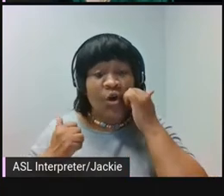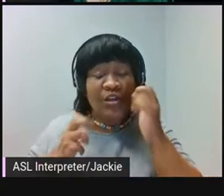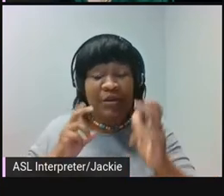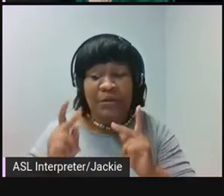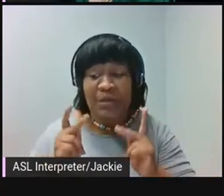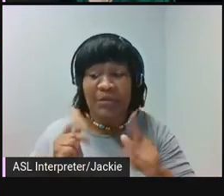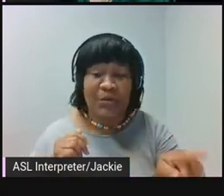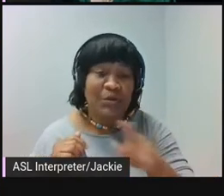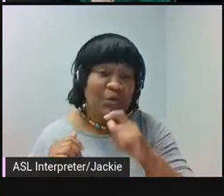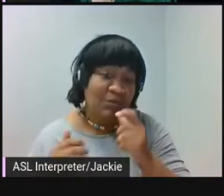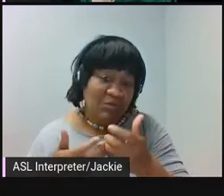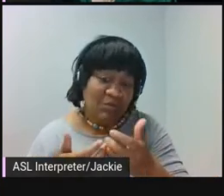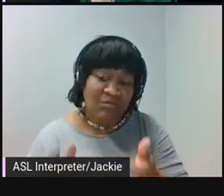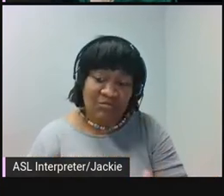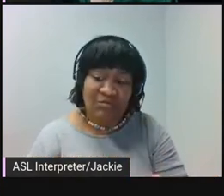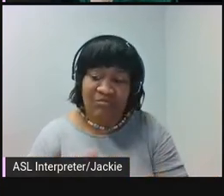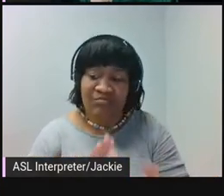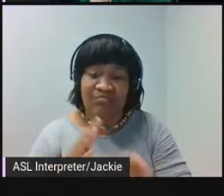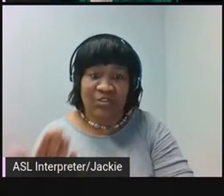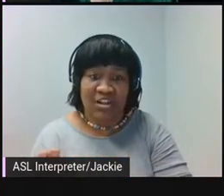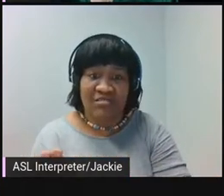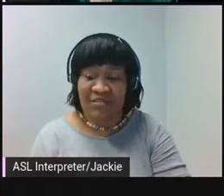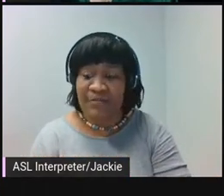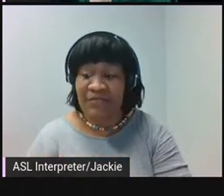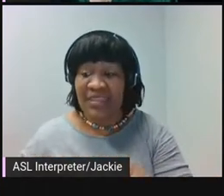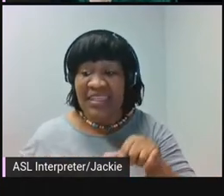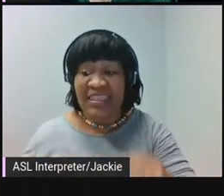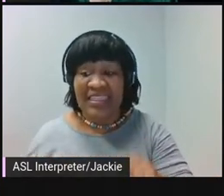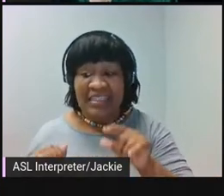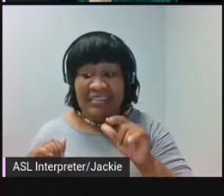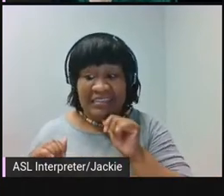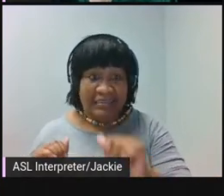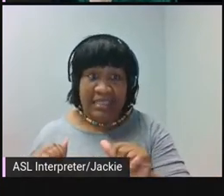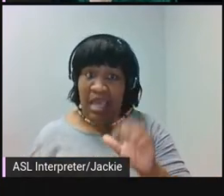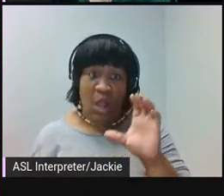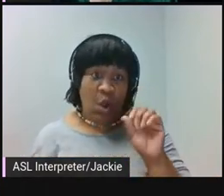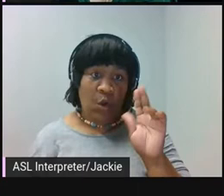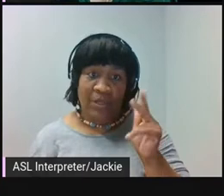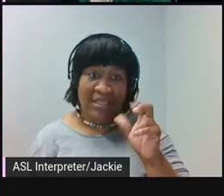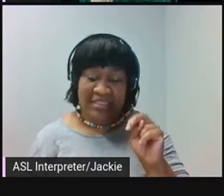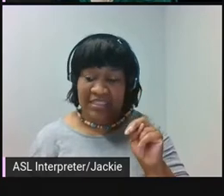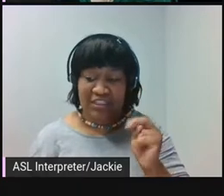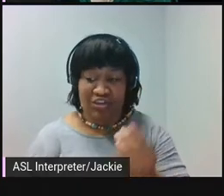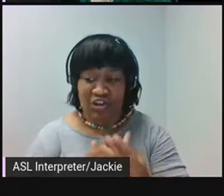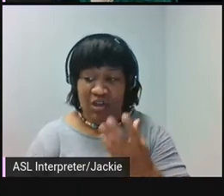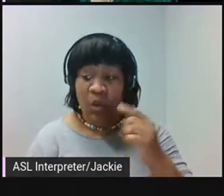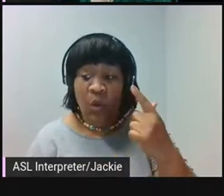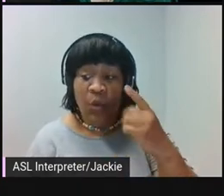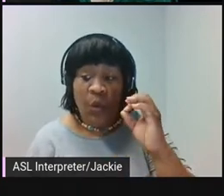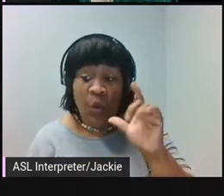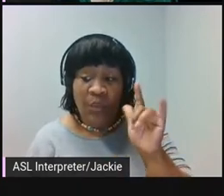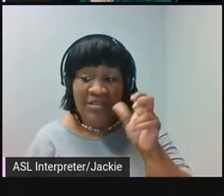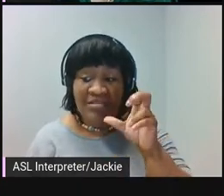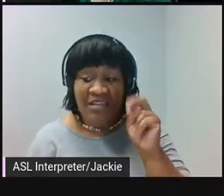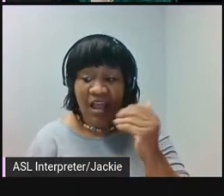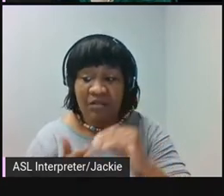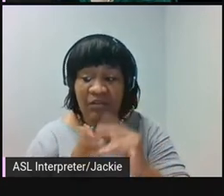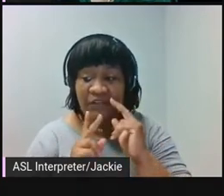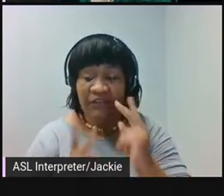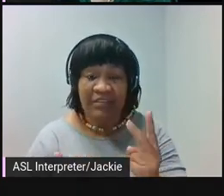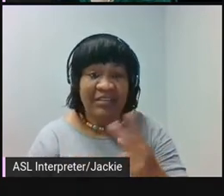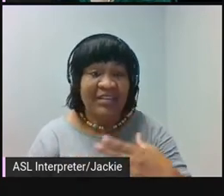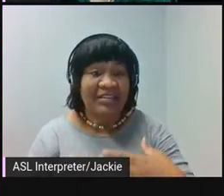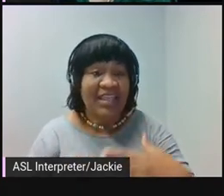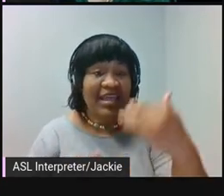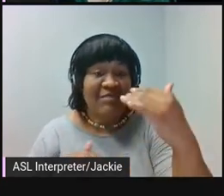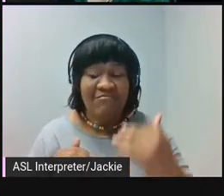unjustly lost. This isn't an Orientalist garden. Golestan Revisited is named after a collection